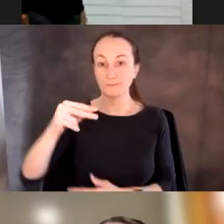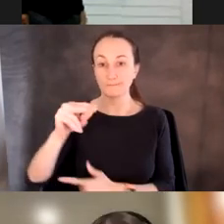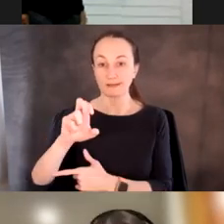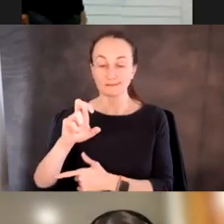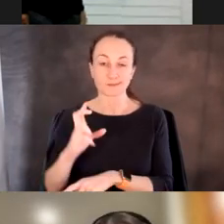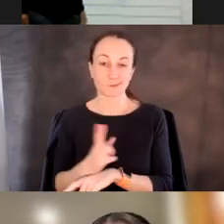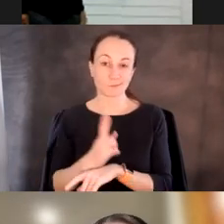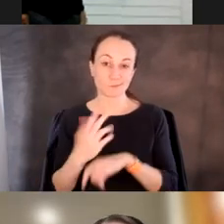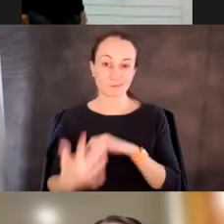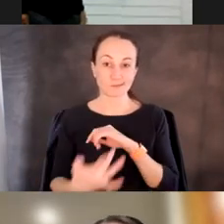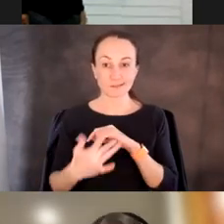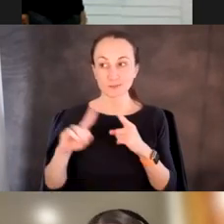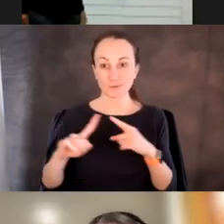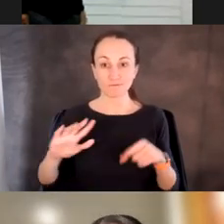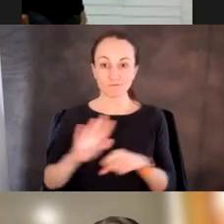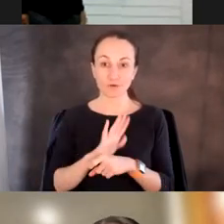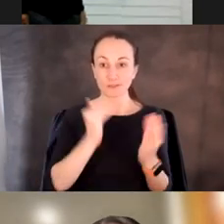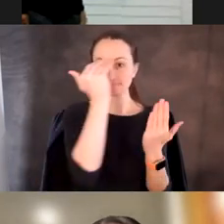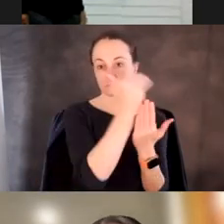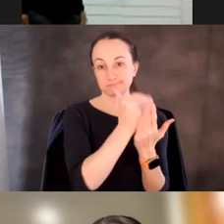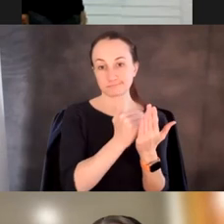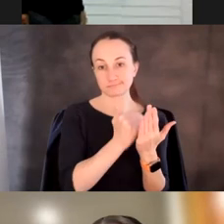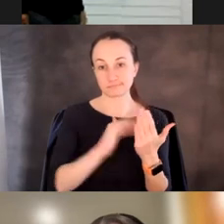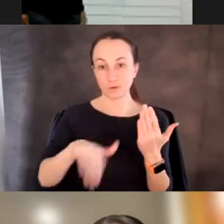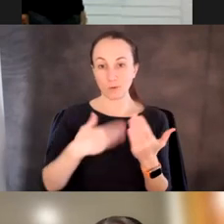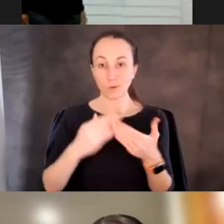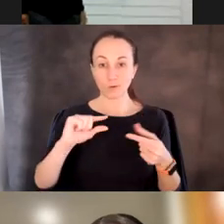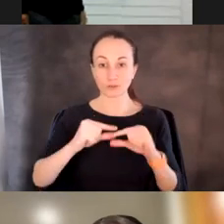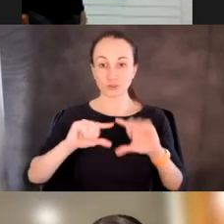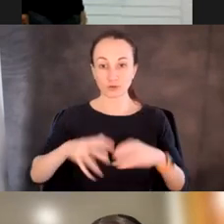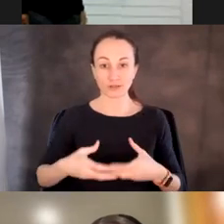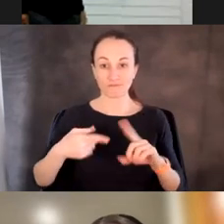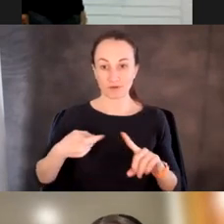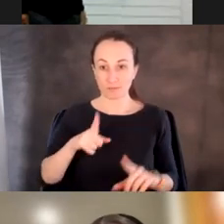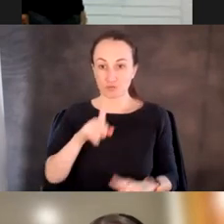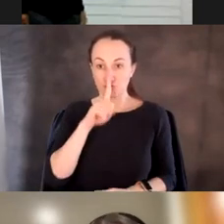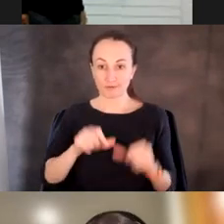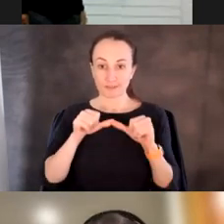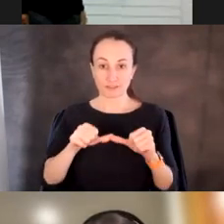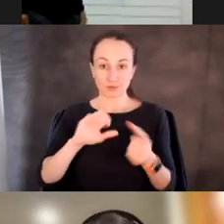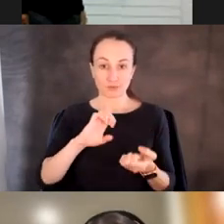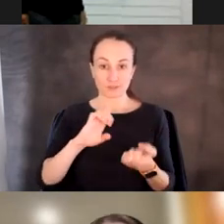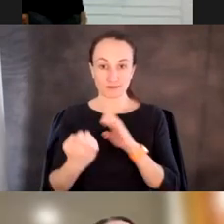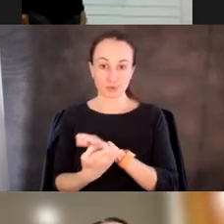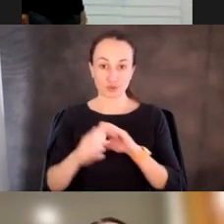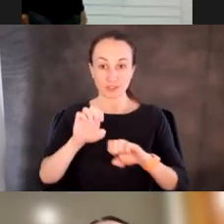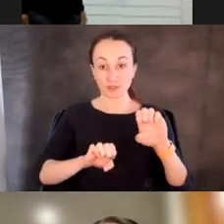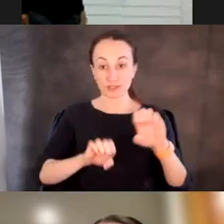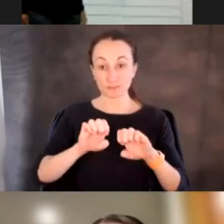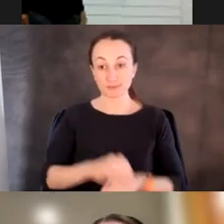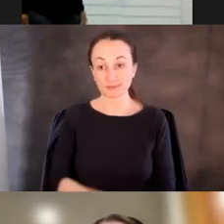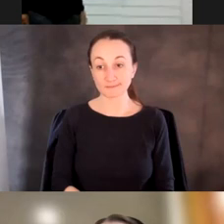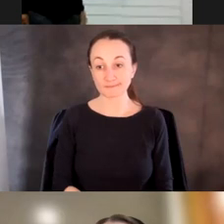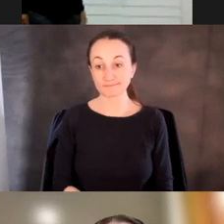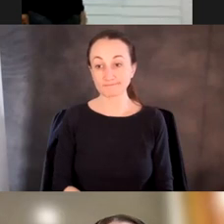to fully work up, um, whole genotypes from, from real continuous evolution experiments. Um,